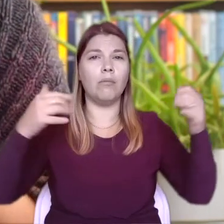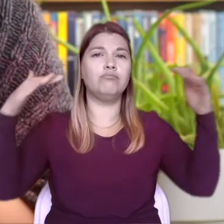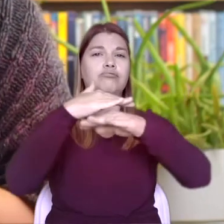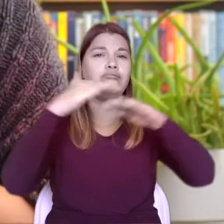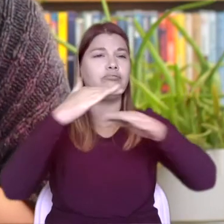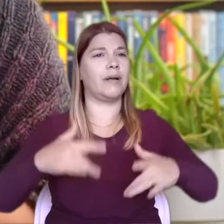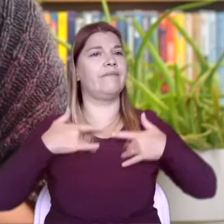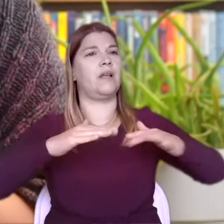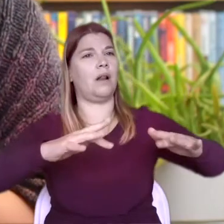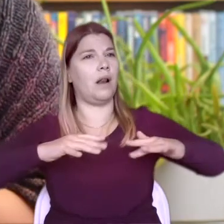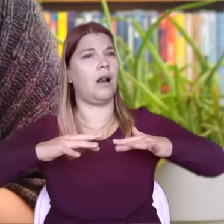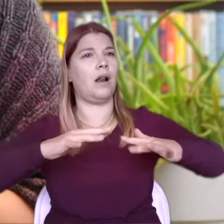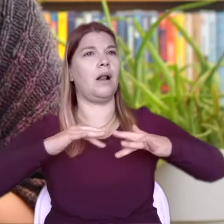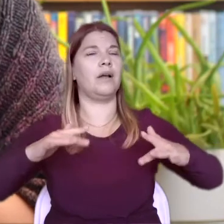air?